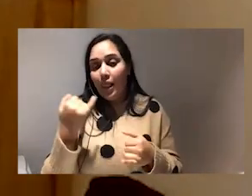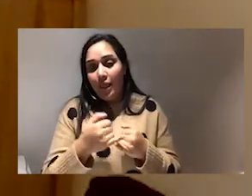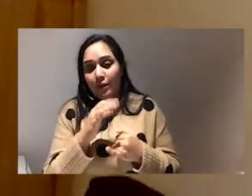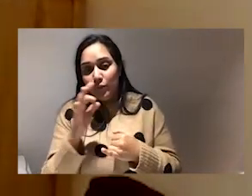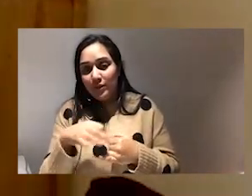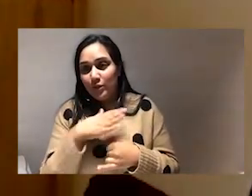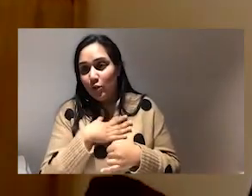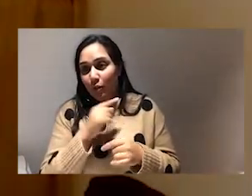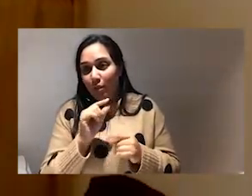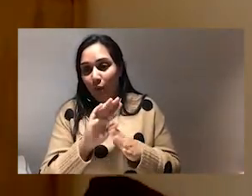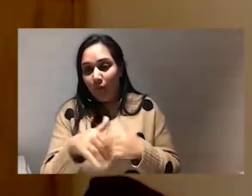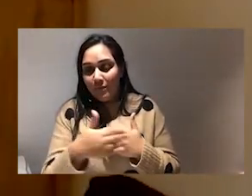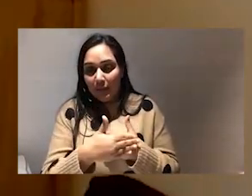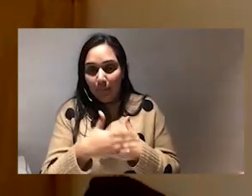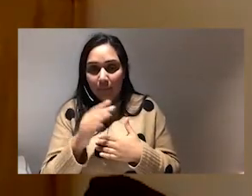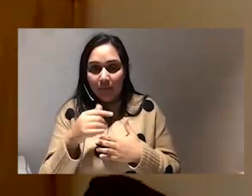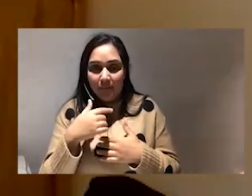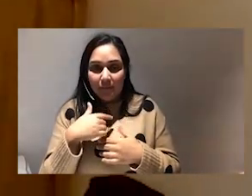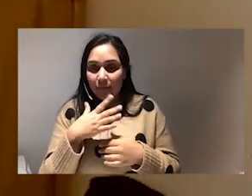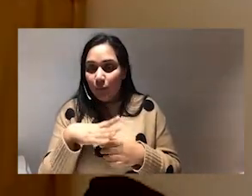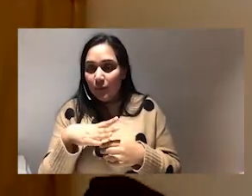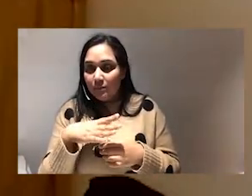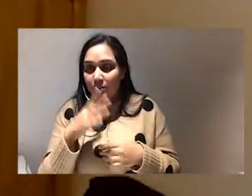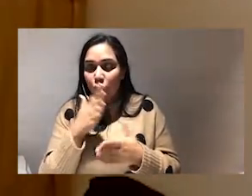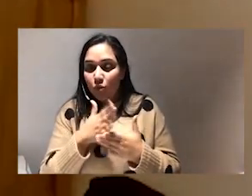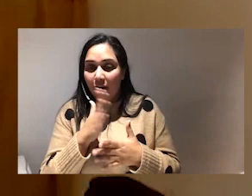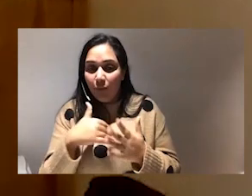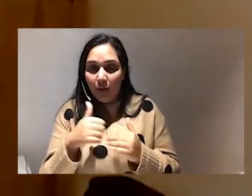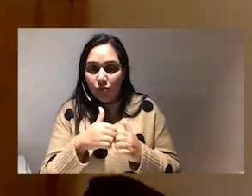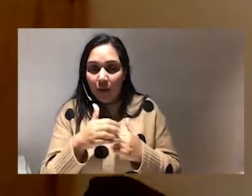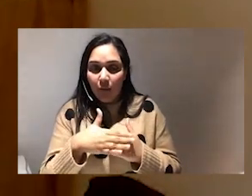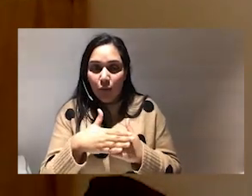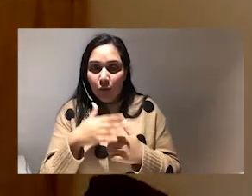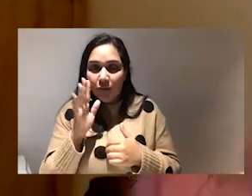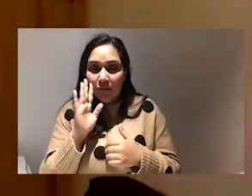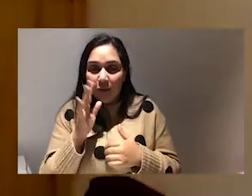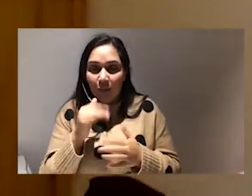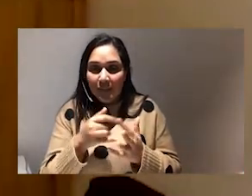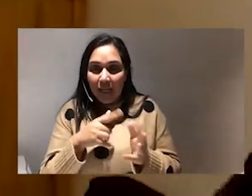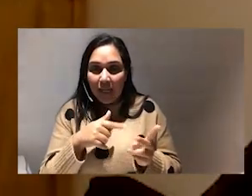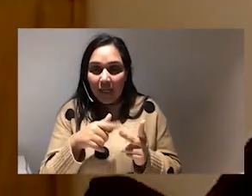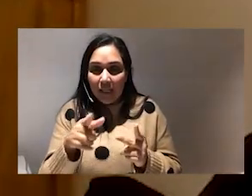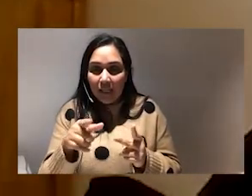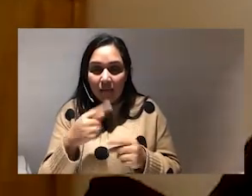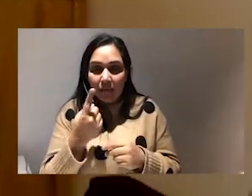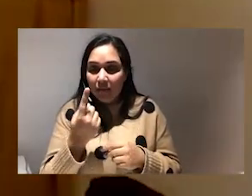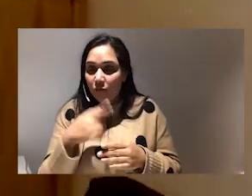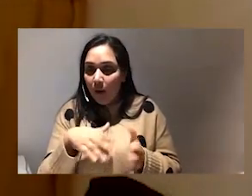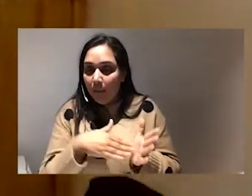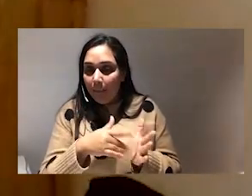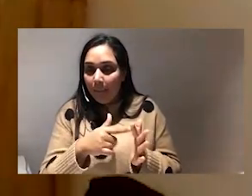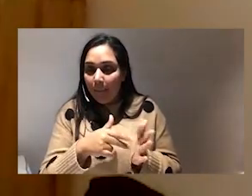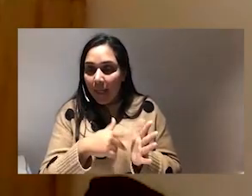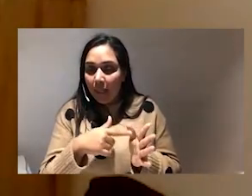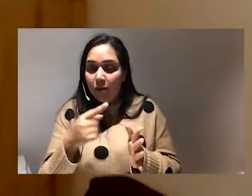sorry we're running slightly over time but i'm sure everybody uh appreciates hearing more from you shay um this is from mina i